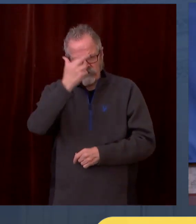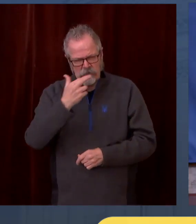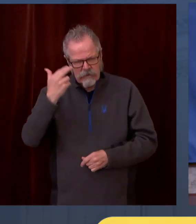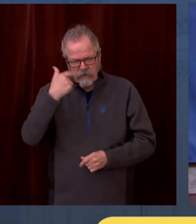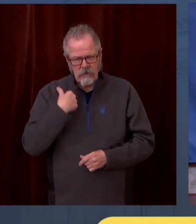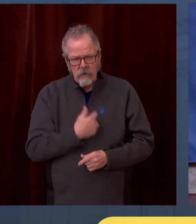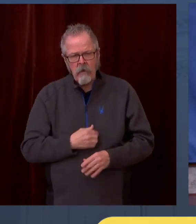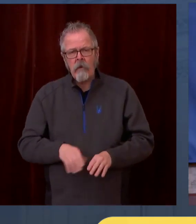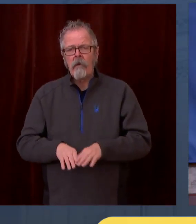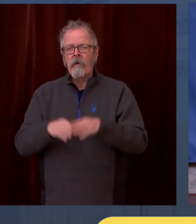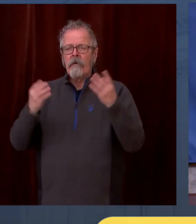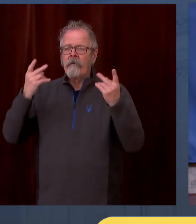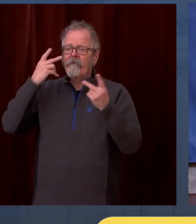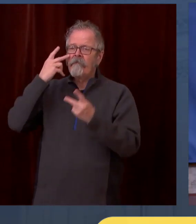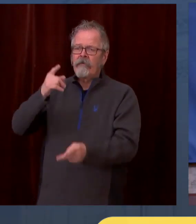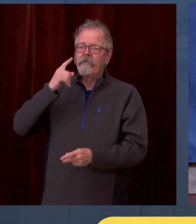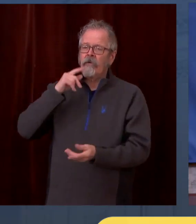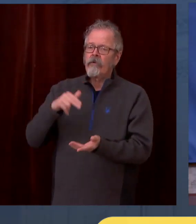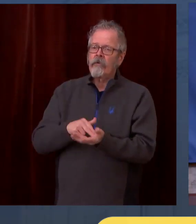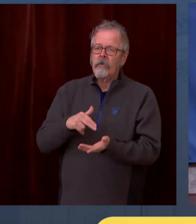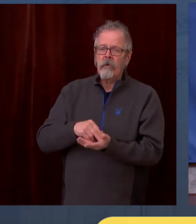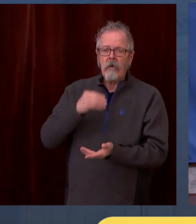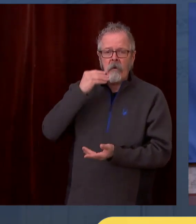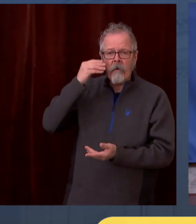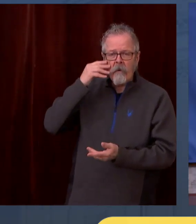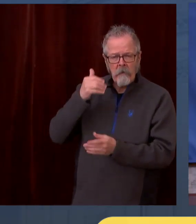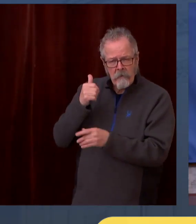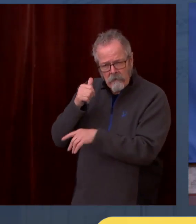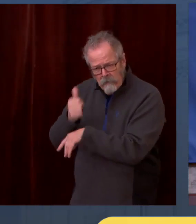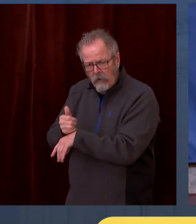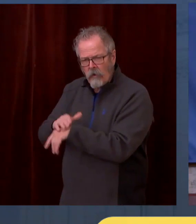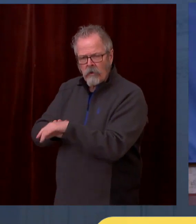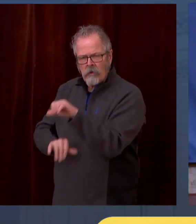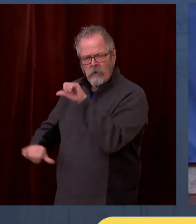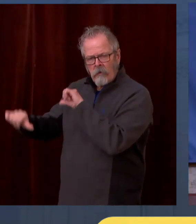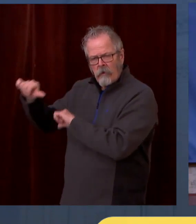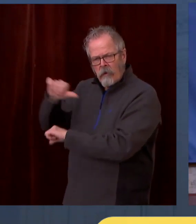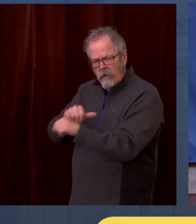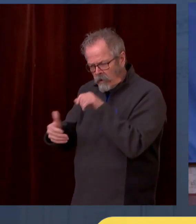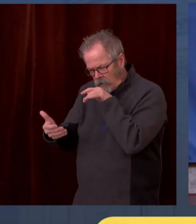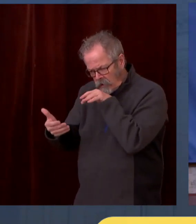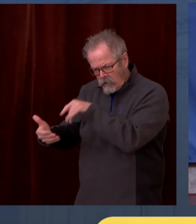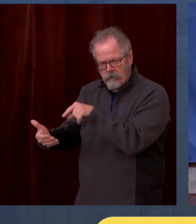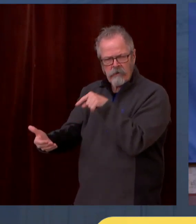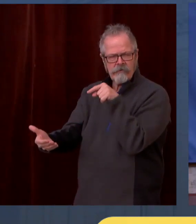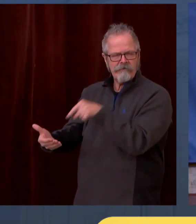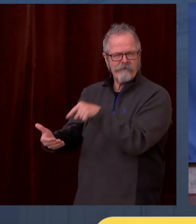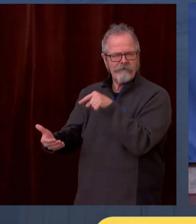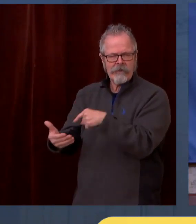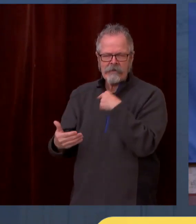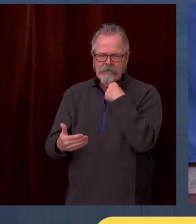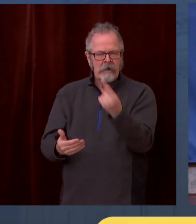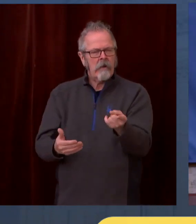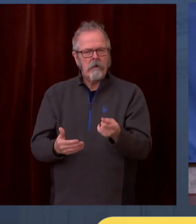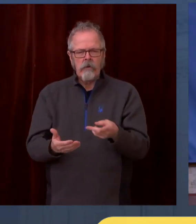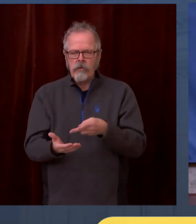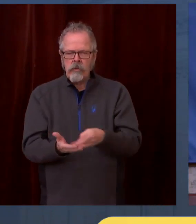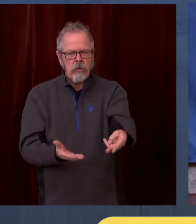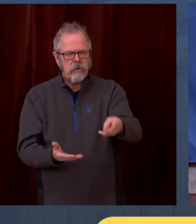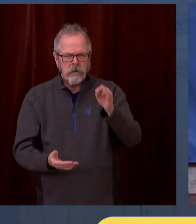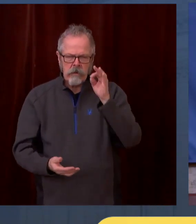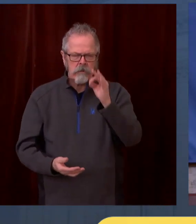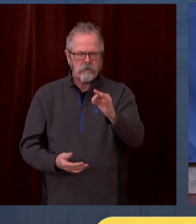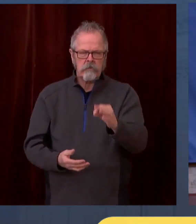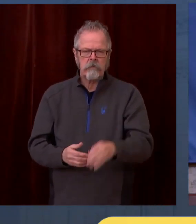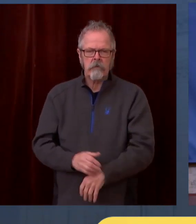against transmission. We're looking at all of that scientific information, both on what the statistics